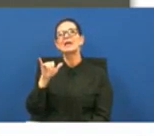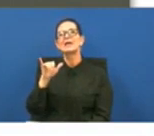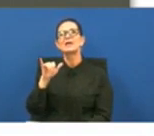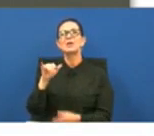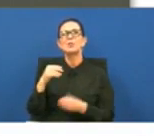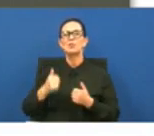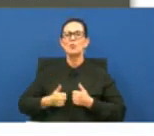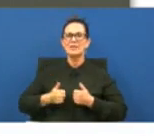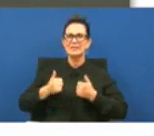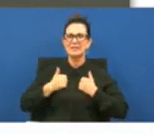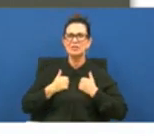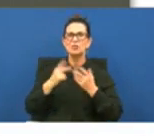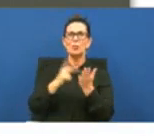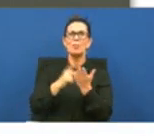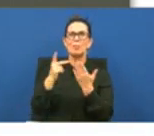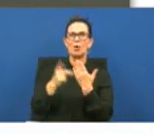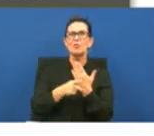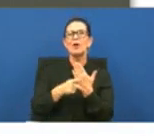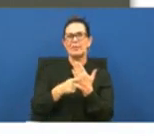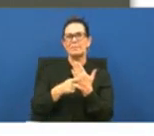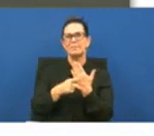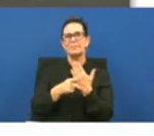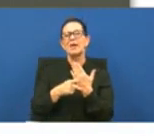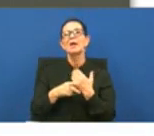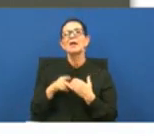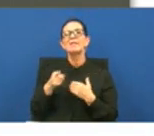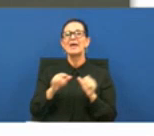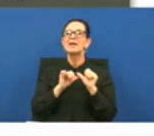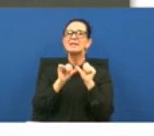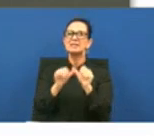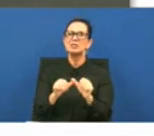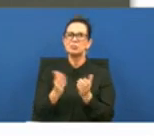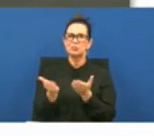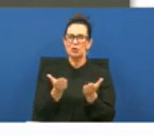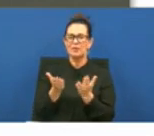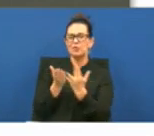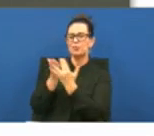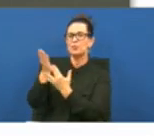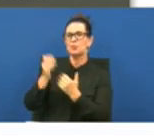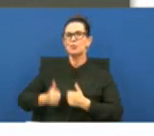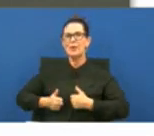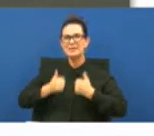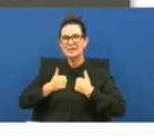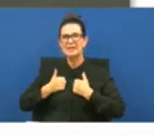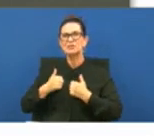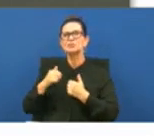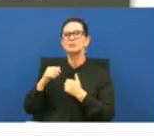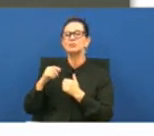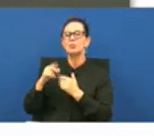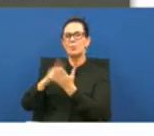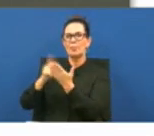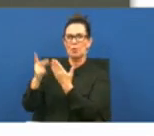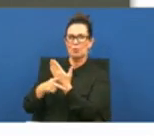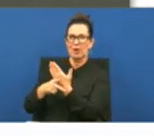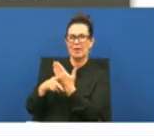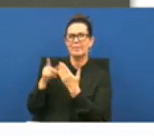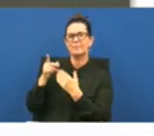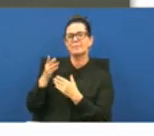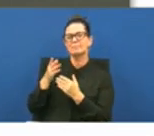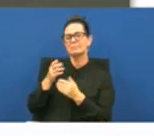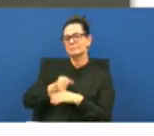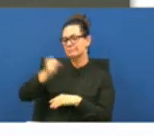that once they left our facility they continued their services through a residential program or 28-day program um